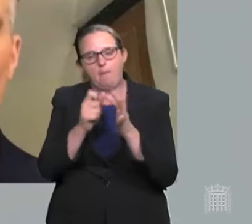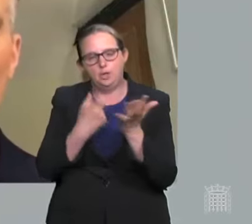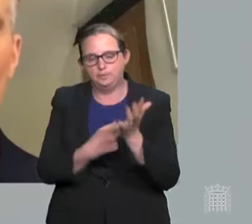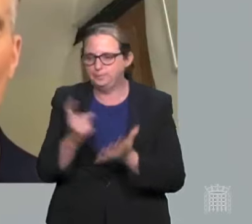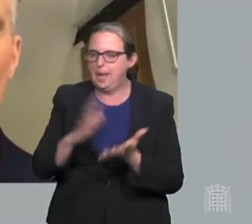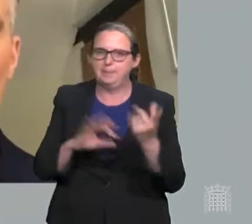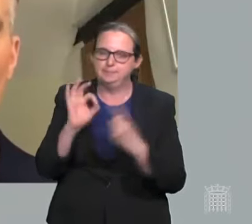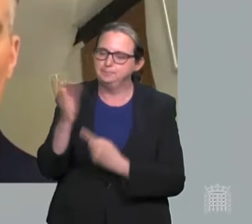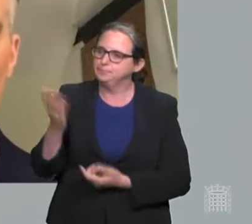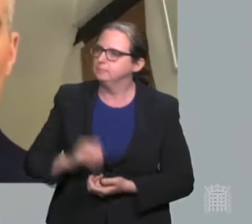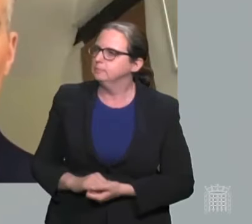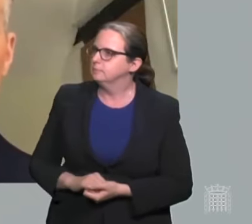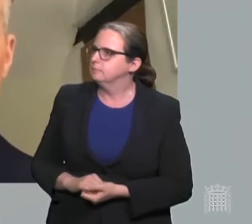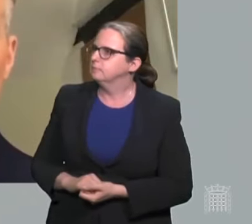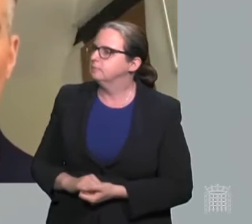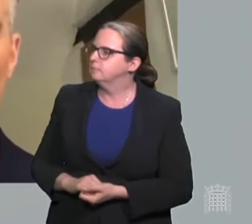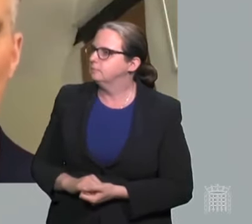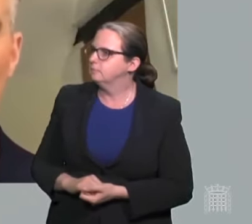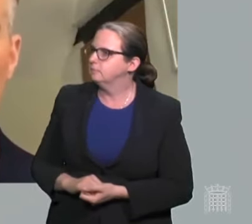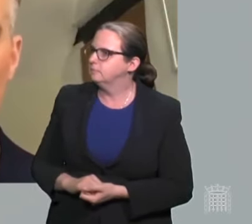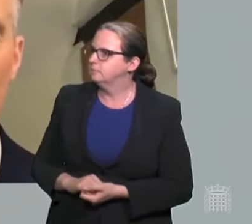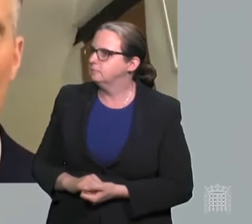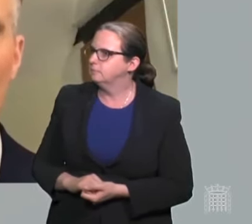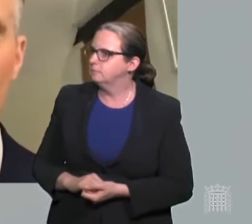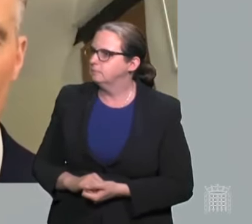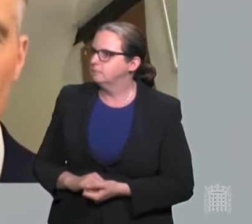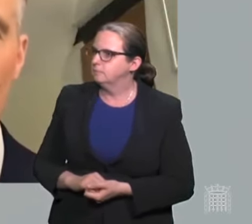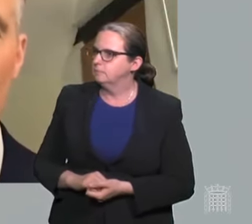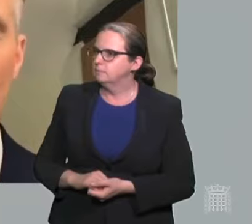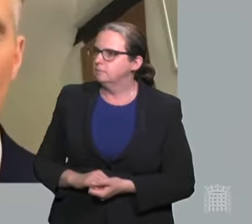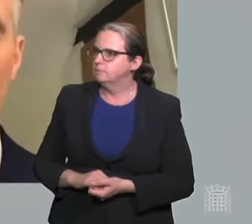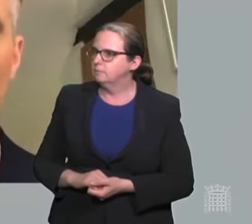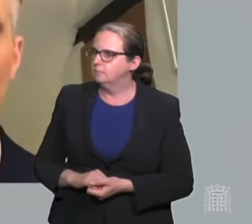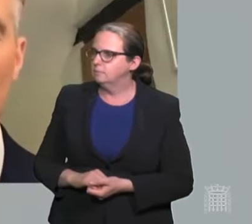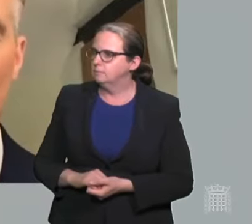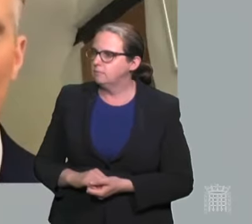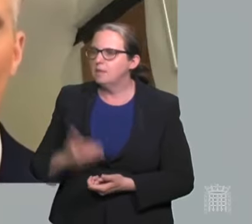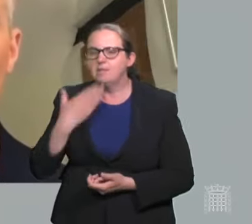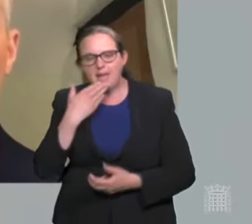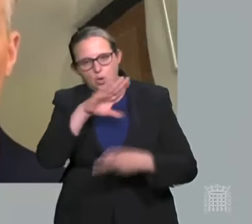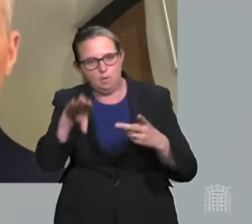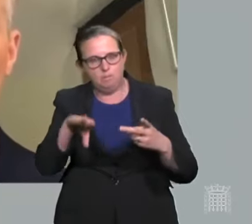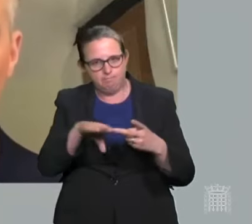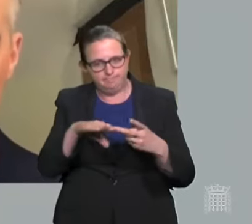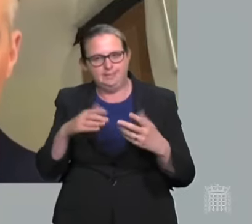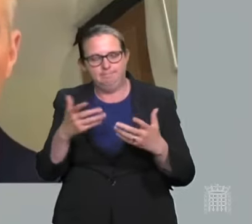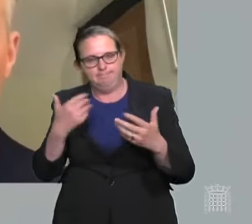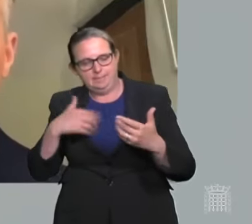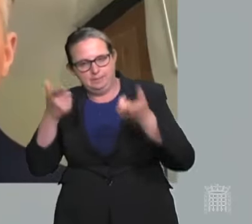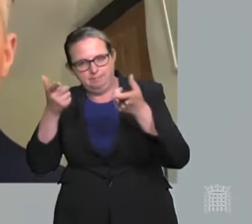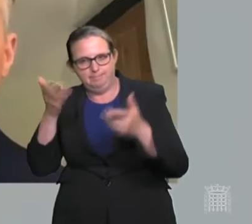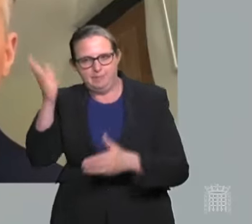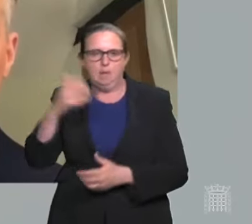Thank you very much, Madam Deputy Speaker, and I apologise for any discourtesy to the House in not being able to be here in person.